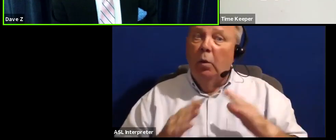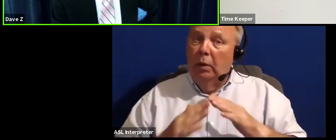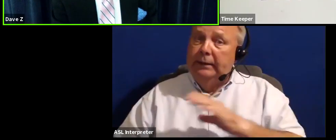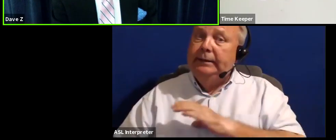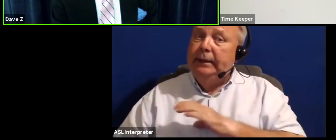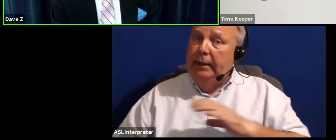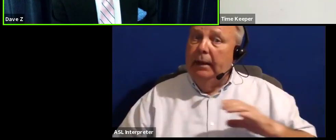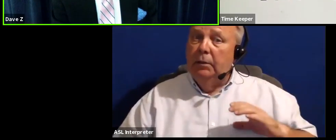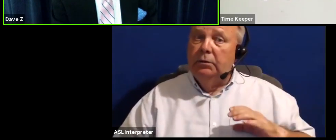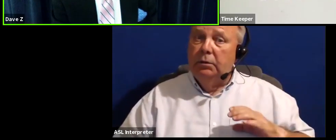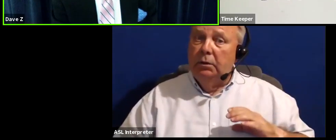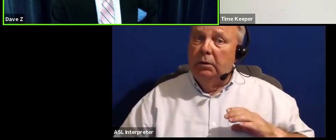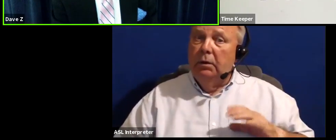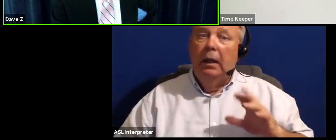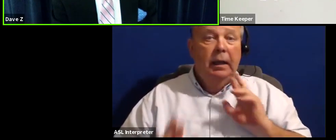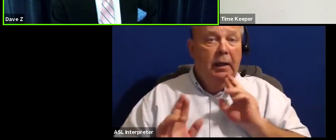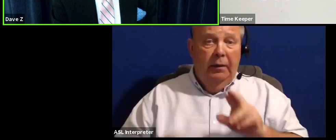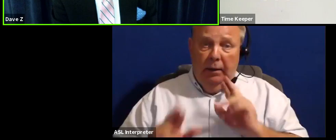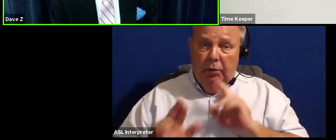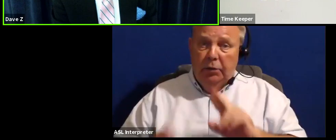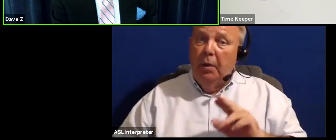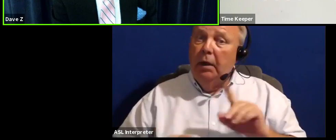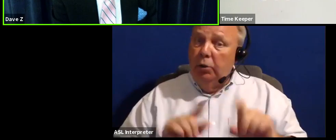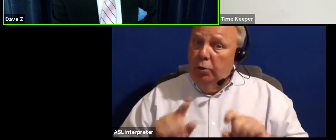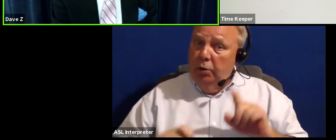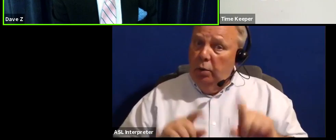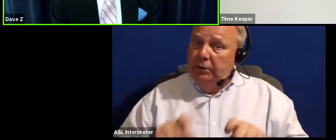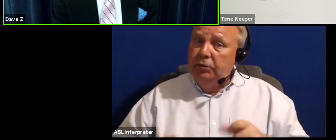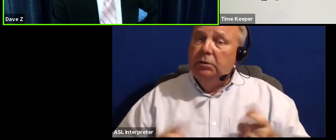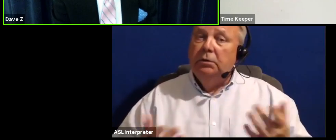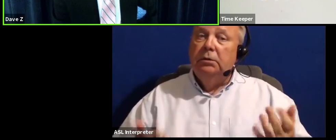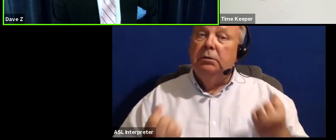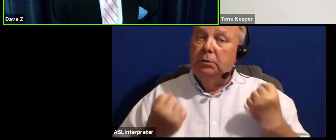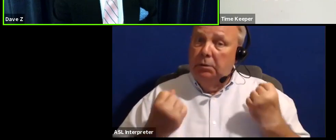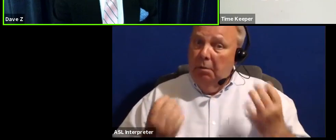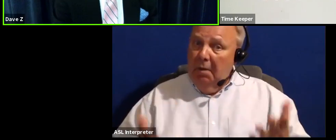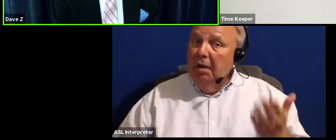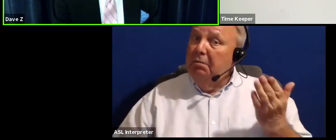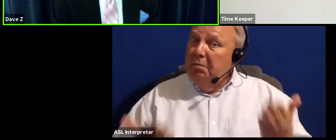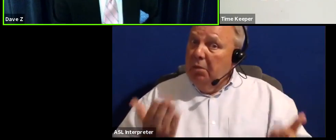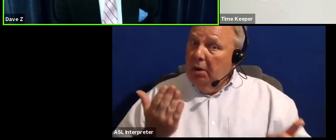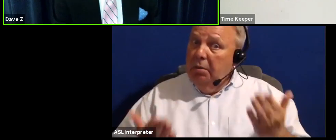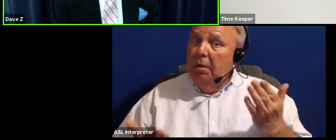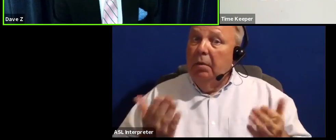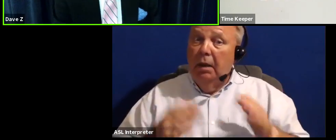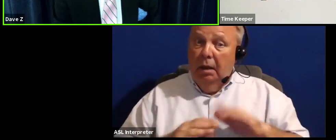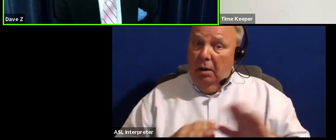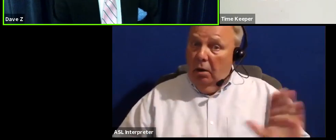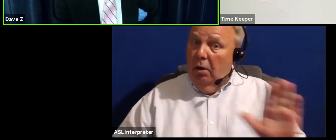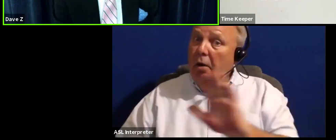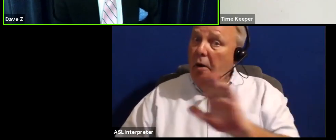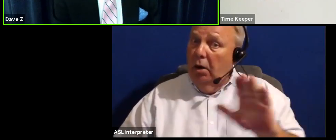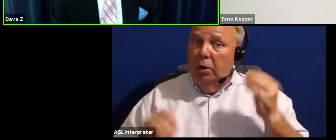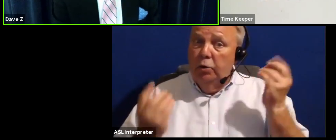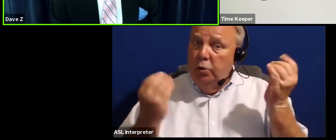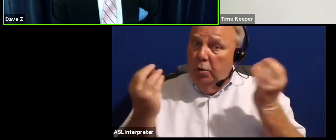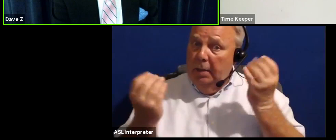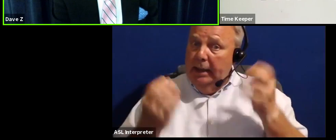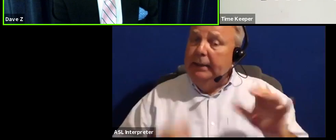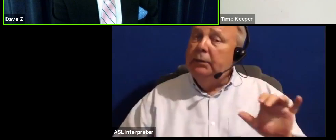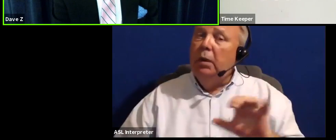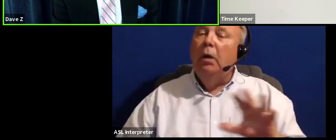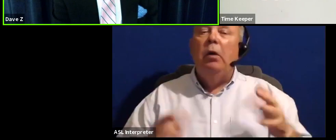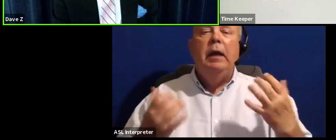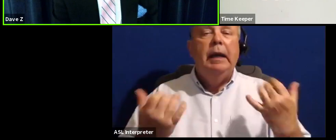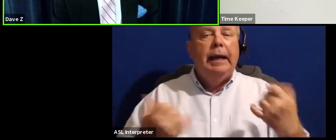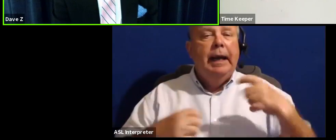that responded to the questions, many of which probably are on your mind as well. It is now